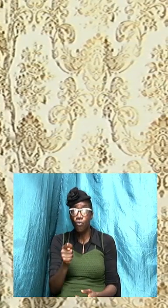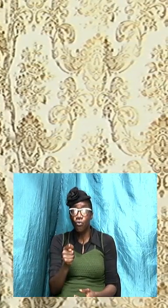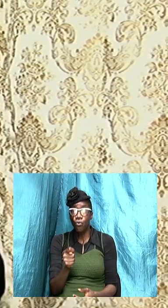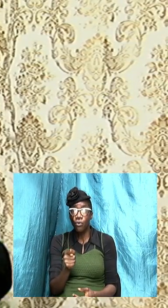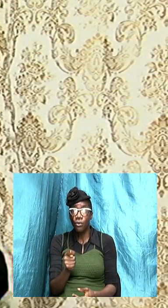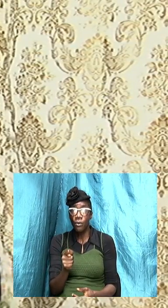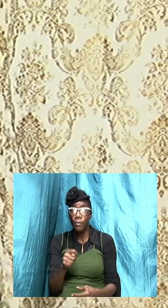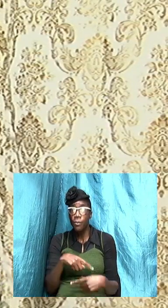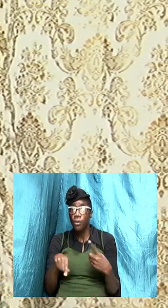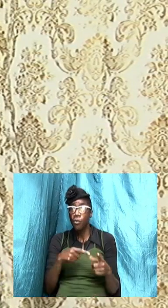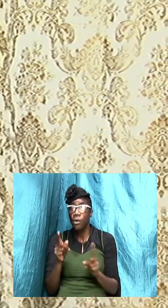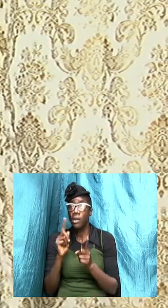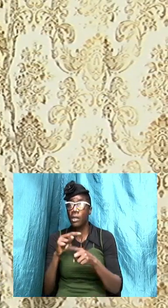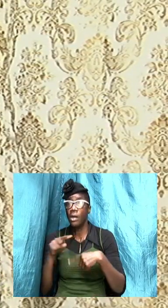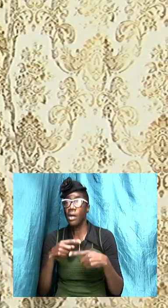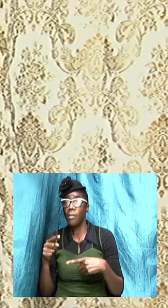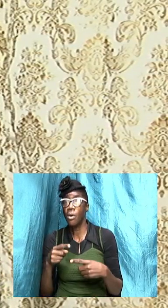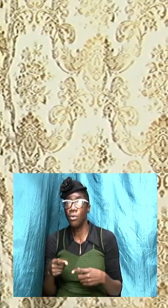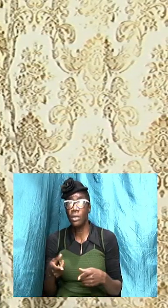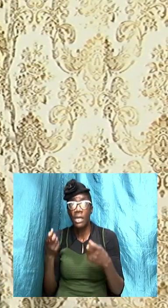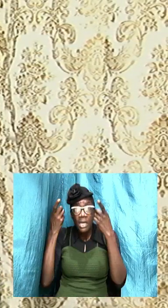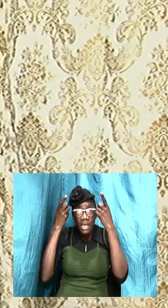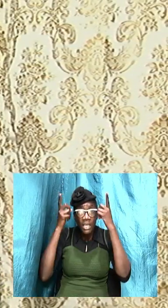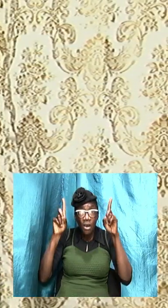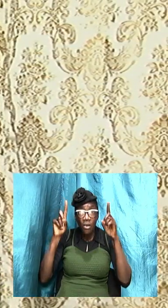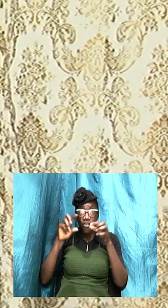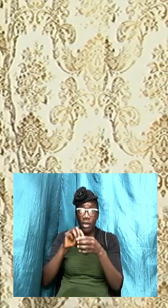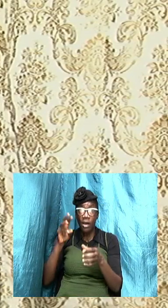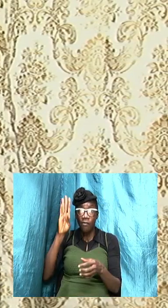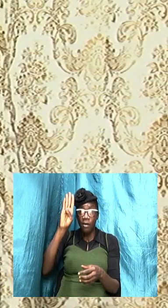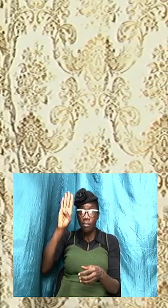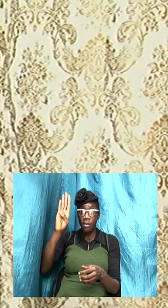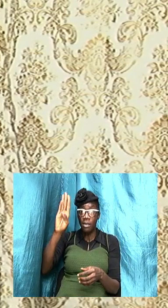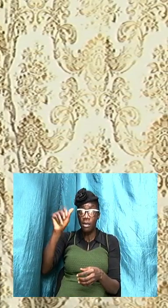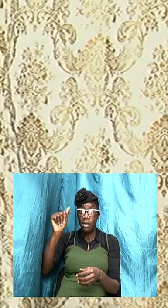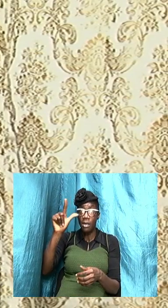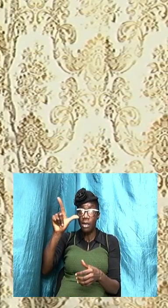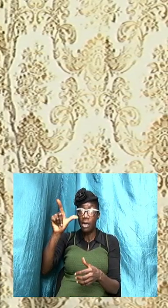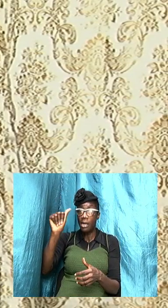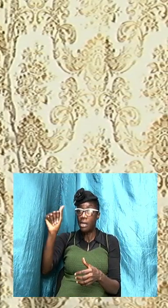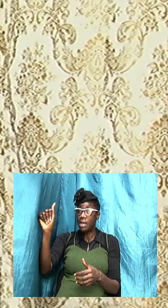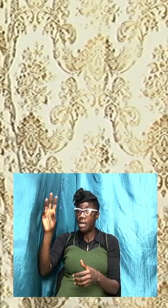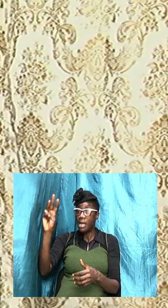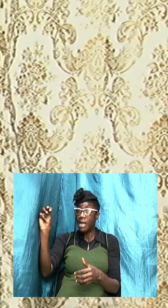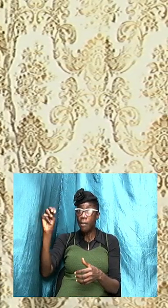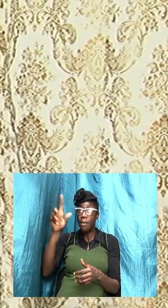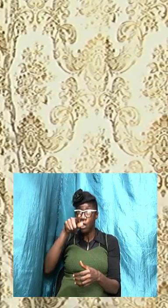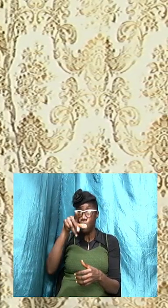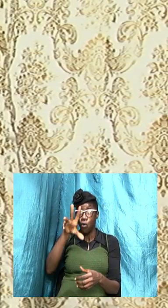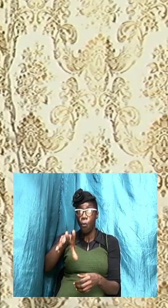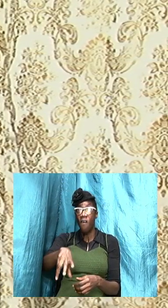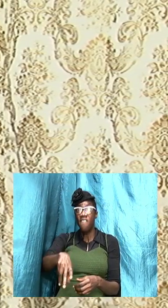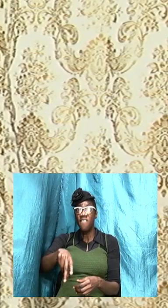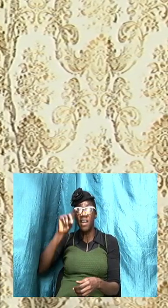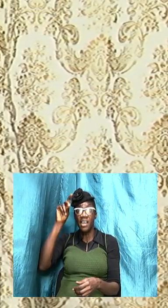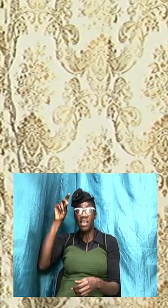and when we talk about the doctrine of Balaam you are going to find out that one of the things that